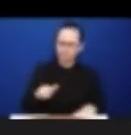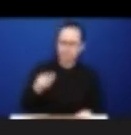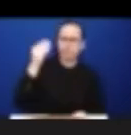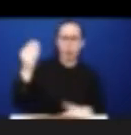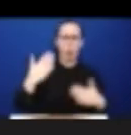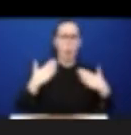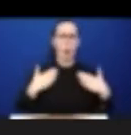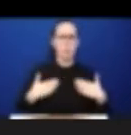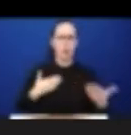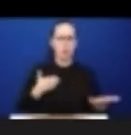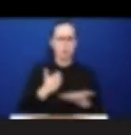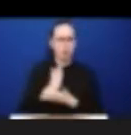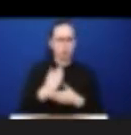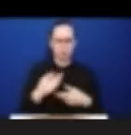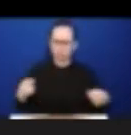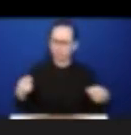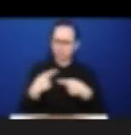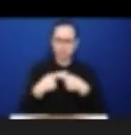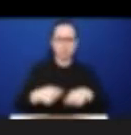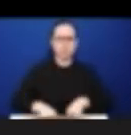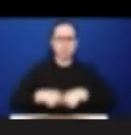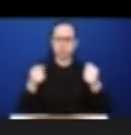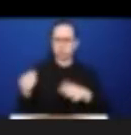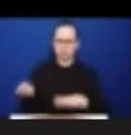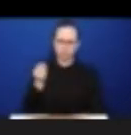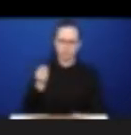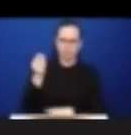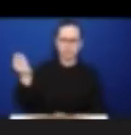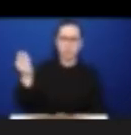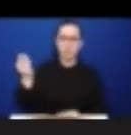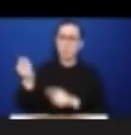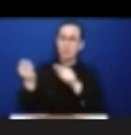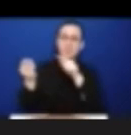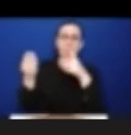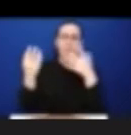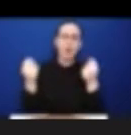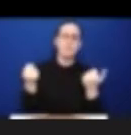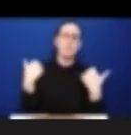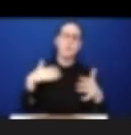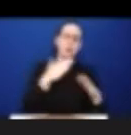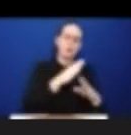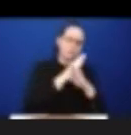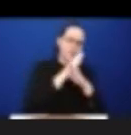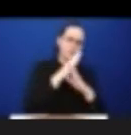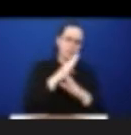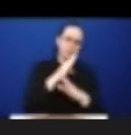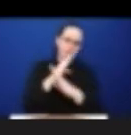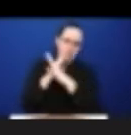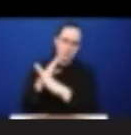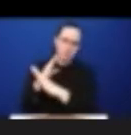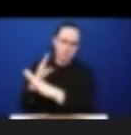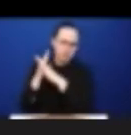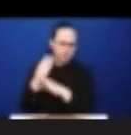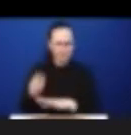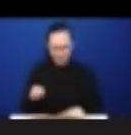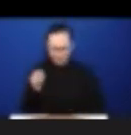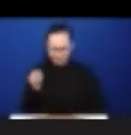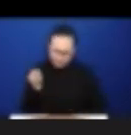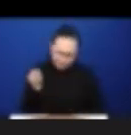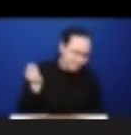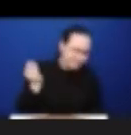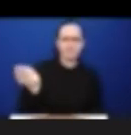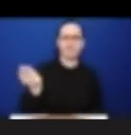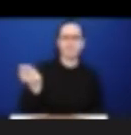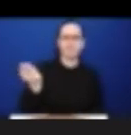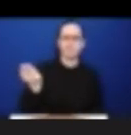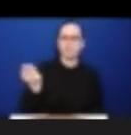too many barriers to successfully feel that they could file a complaint, or they were entirely